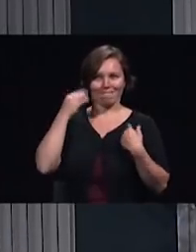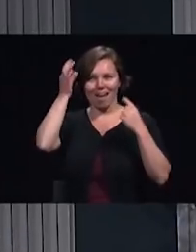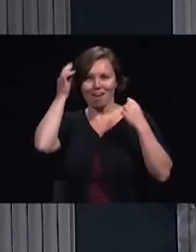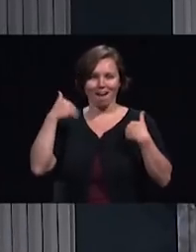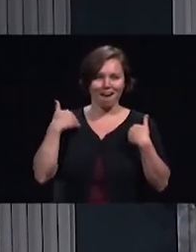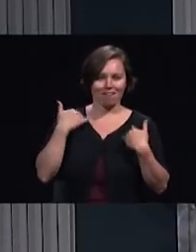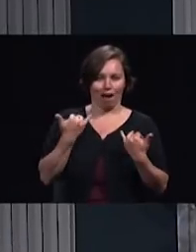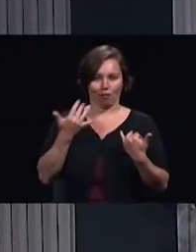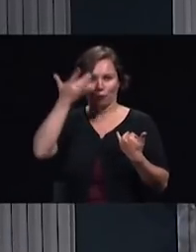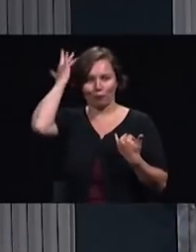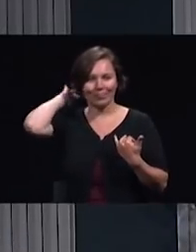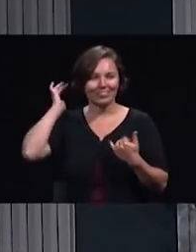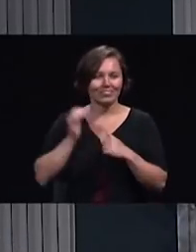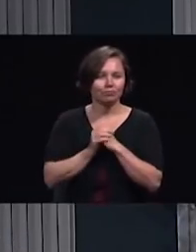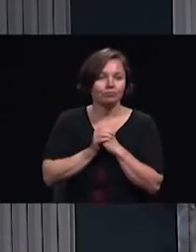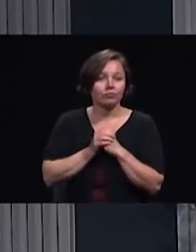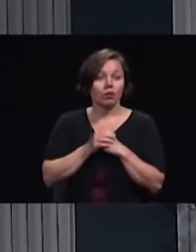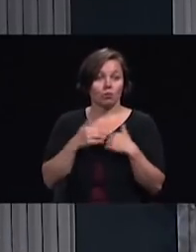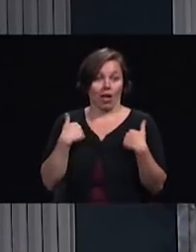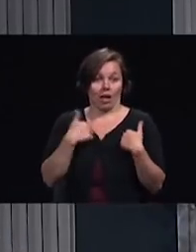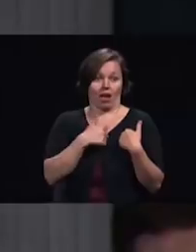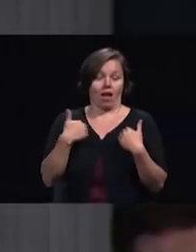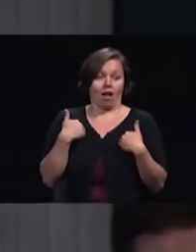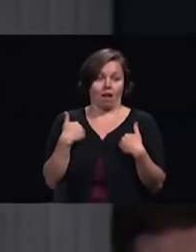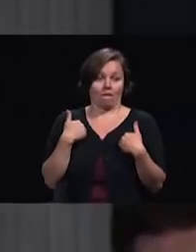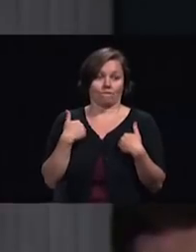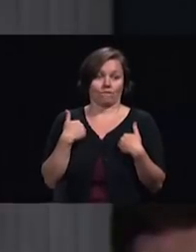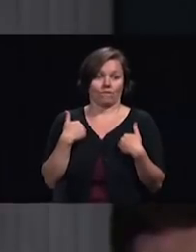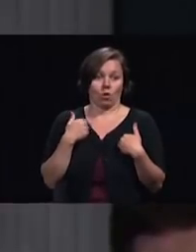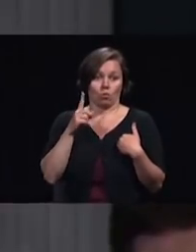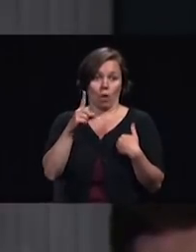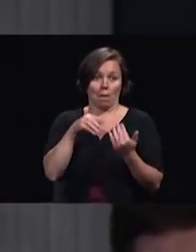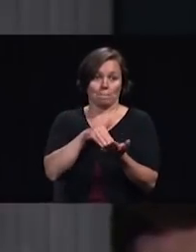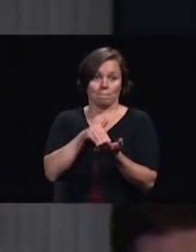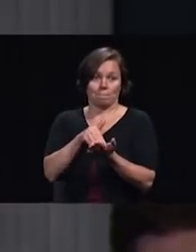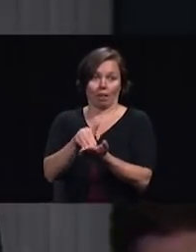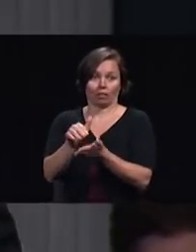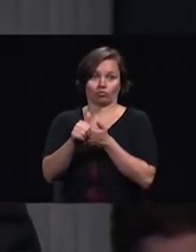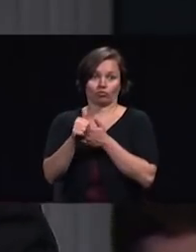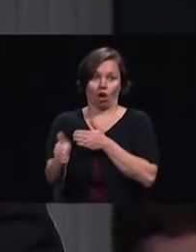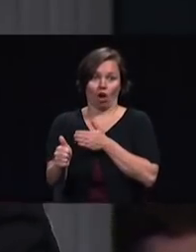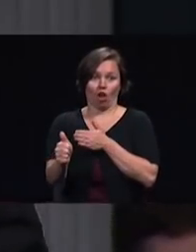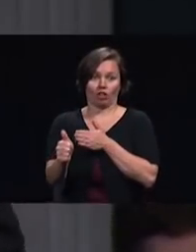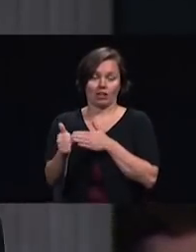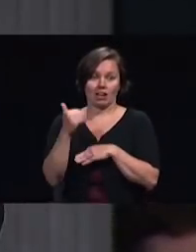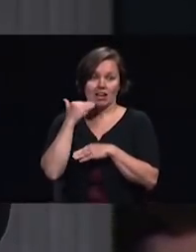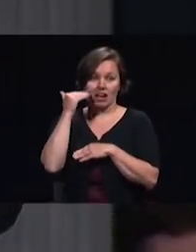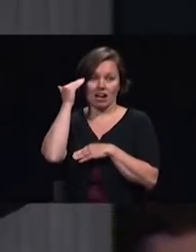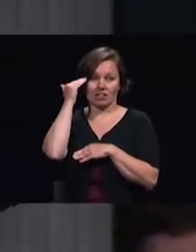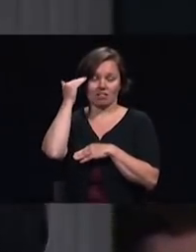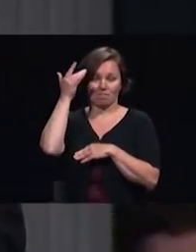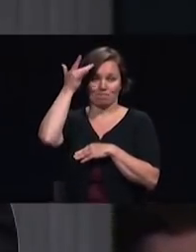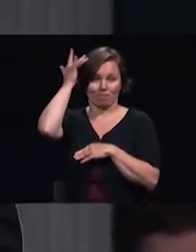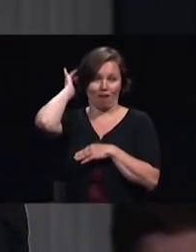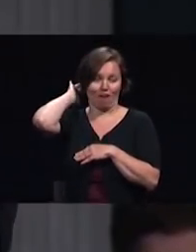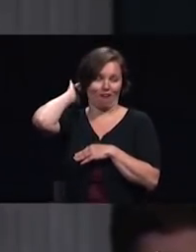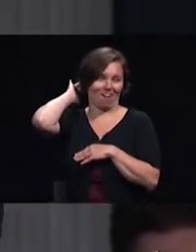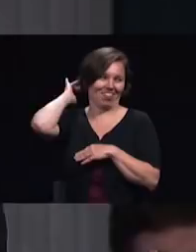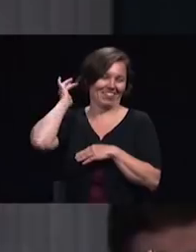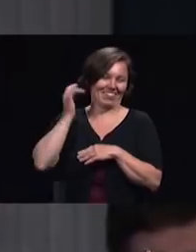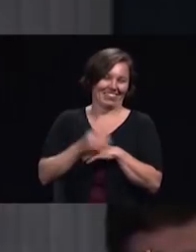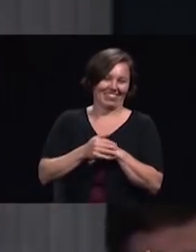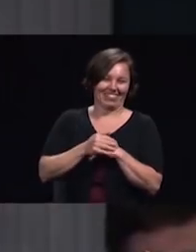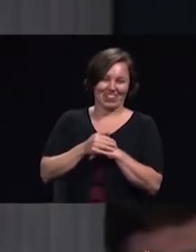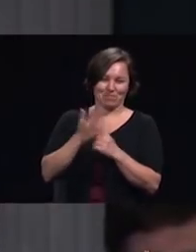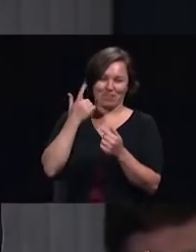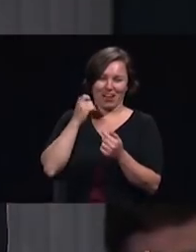we have a million dollar head it's also it means that we're both bald so anyway the call today is the